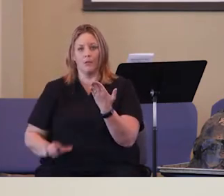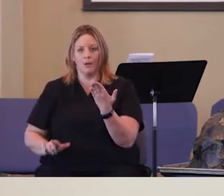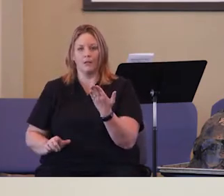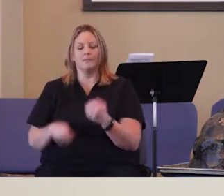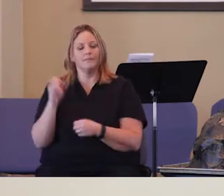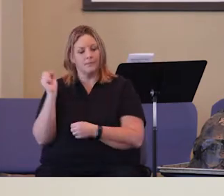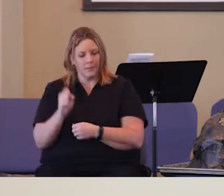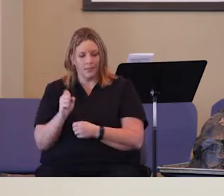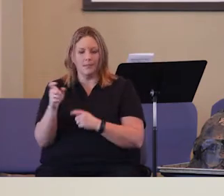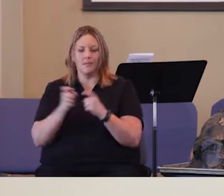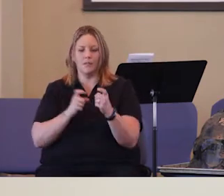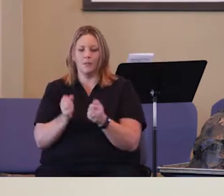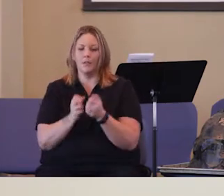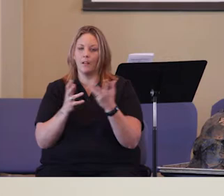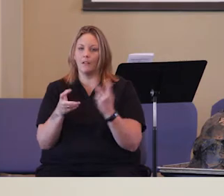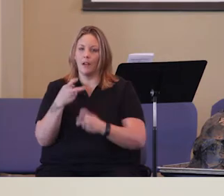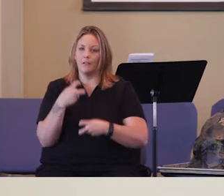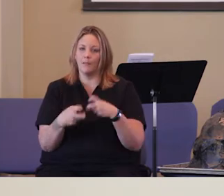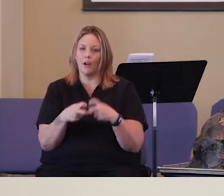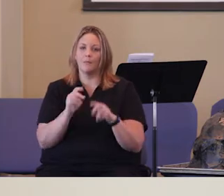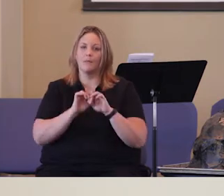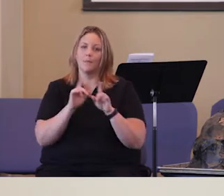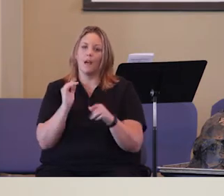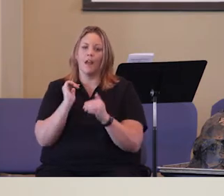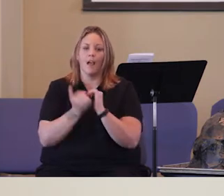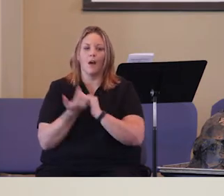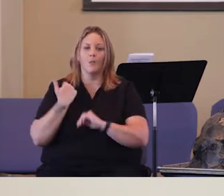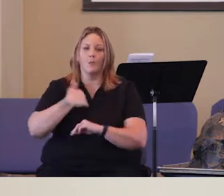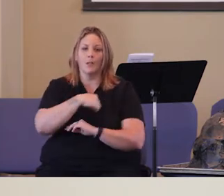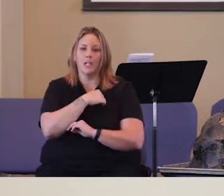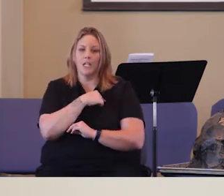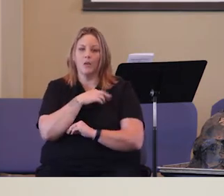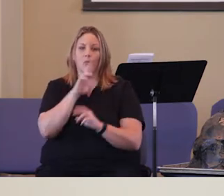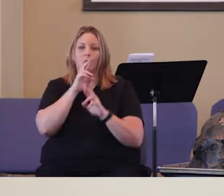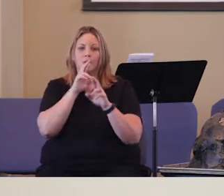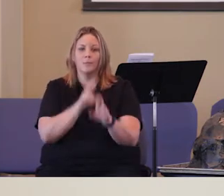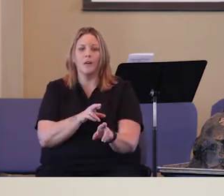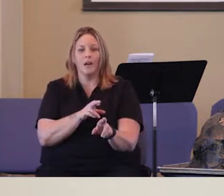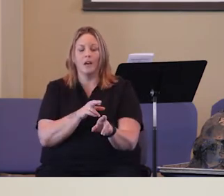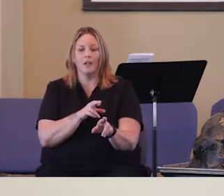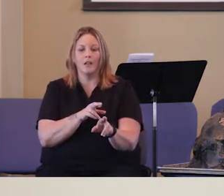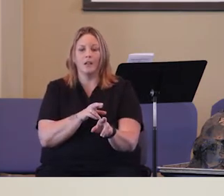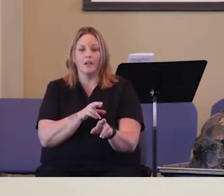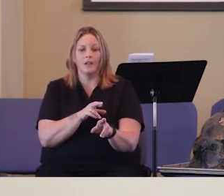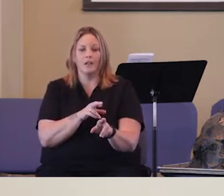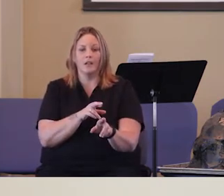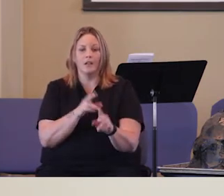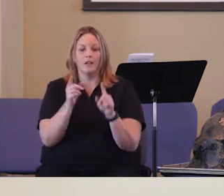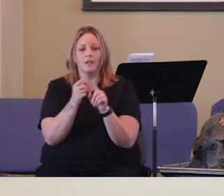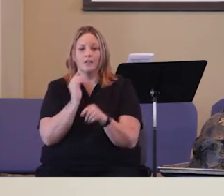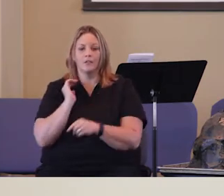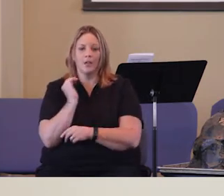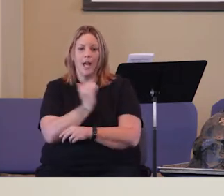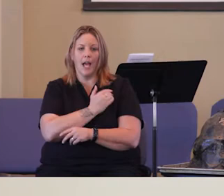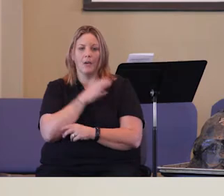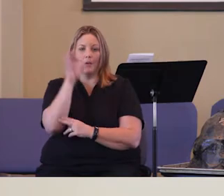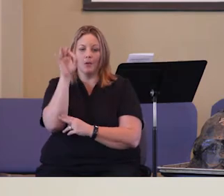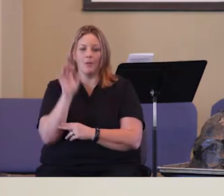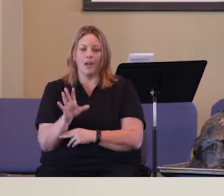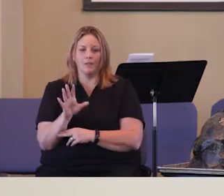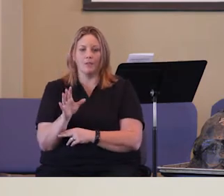they do have to deal with a lot of problems that go on in our churches. But how we respond